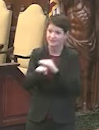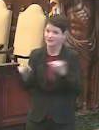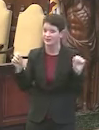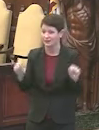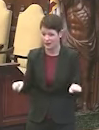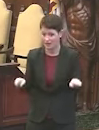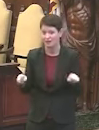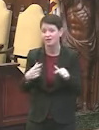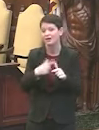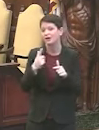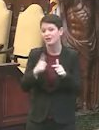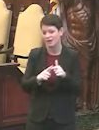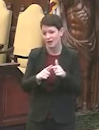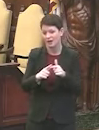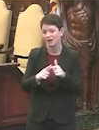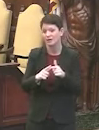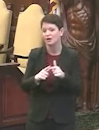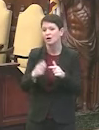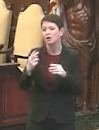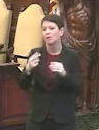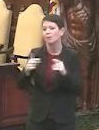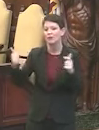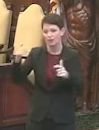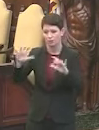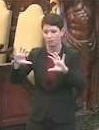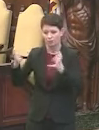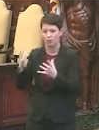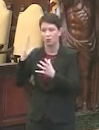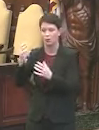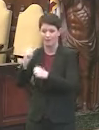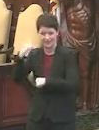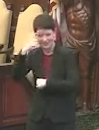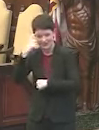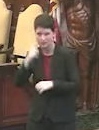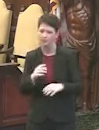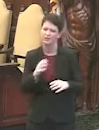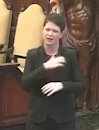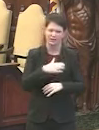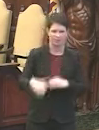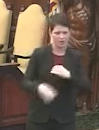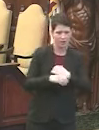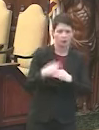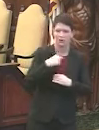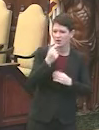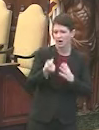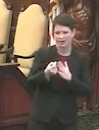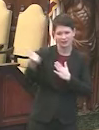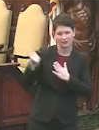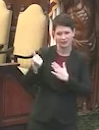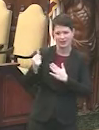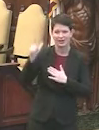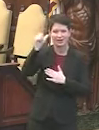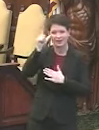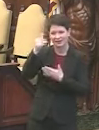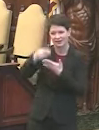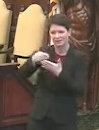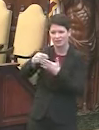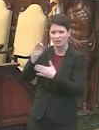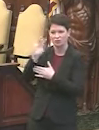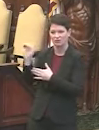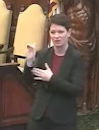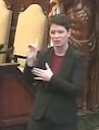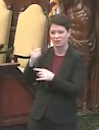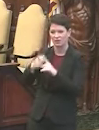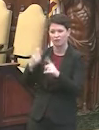larger high-throughput sites makes sense. You know, it's important to understand that we're not eliminating Lincoln financial fields for